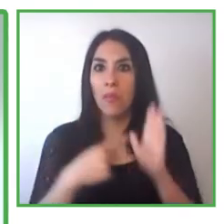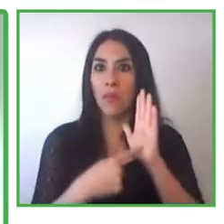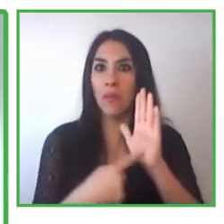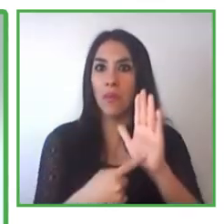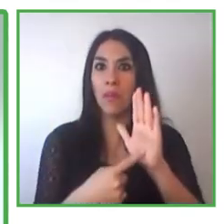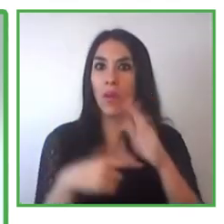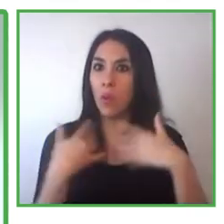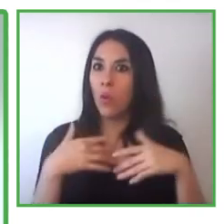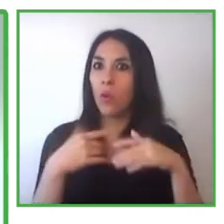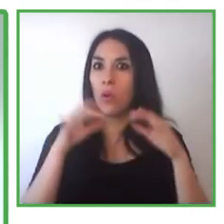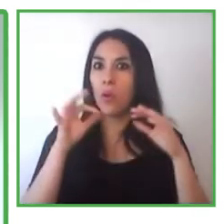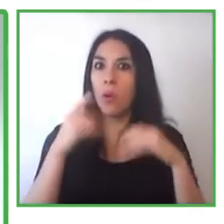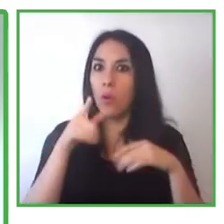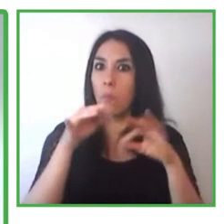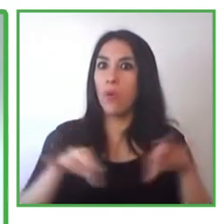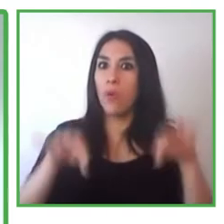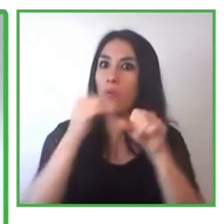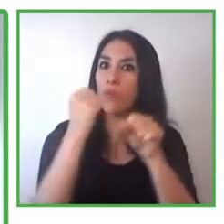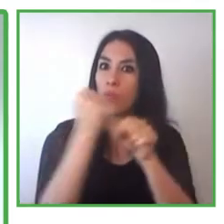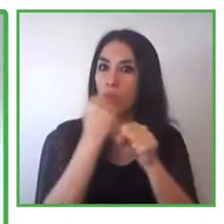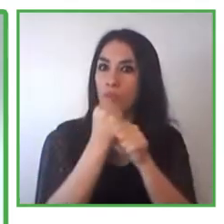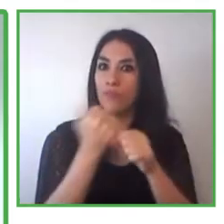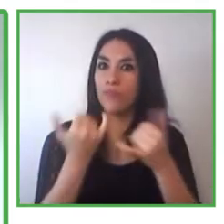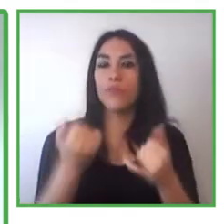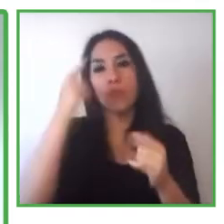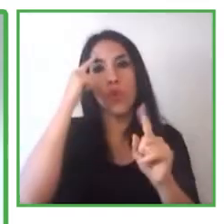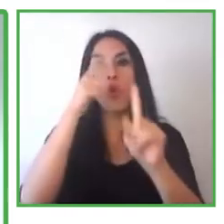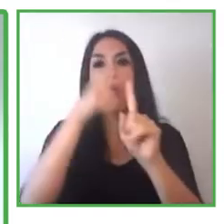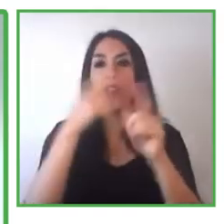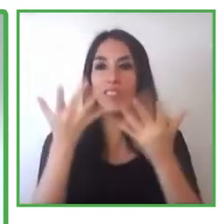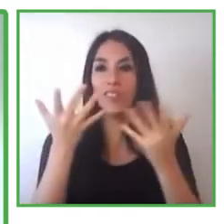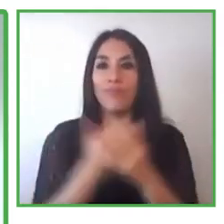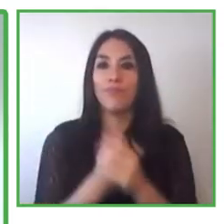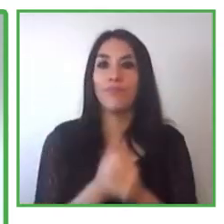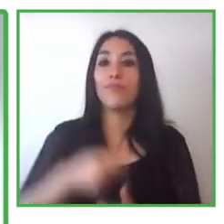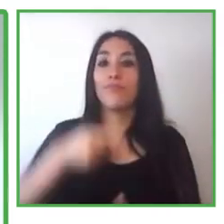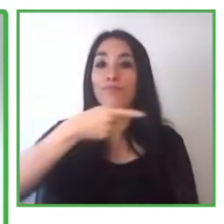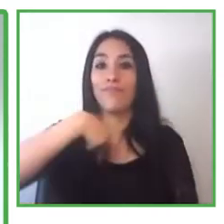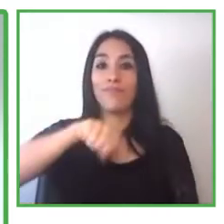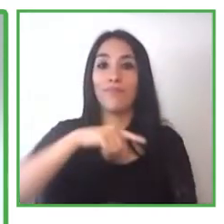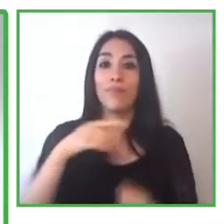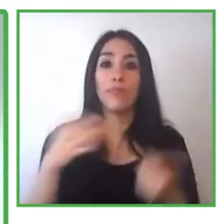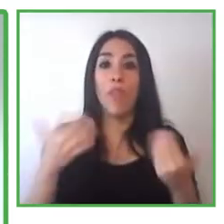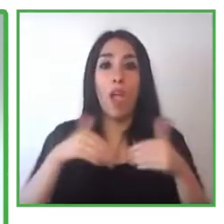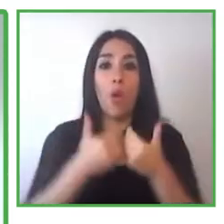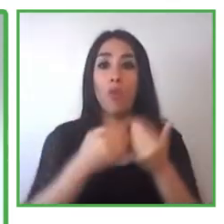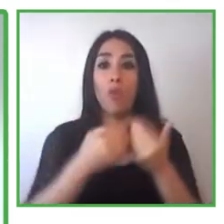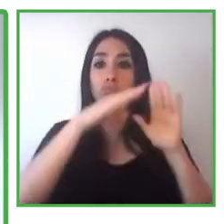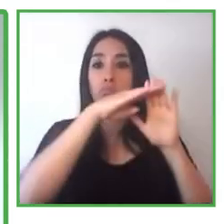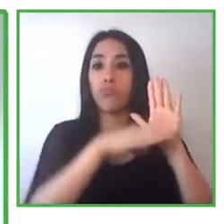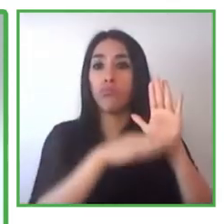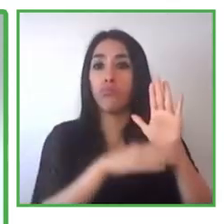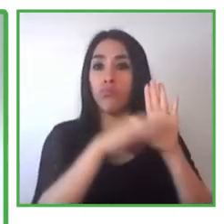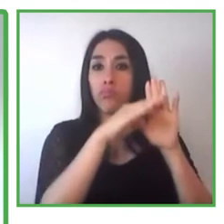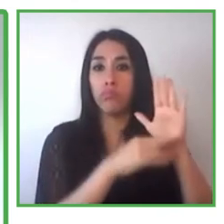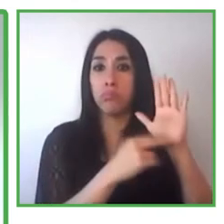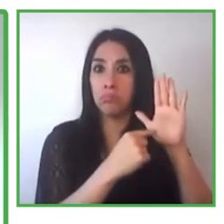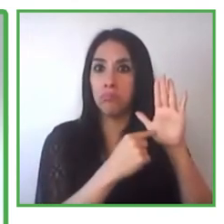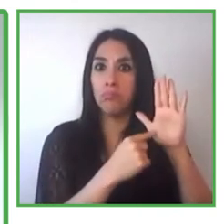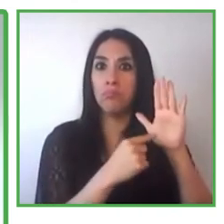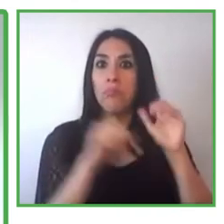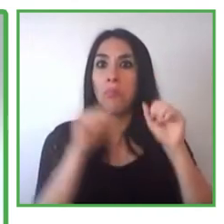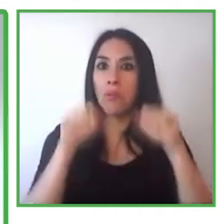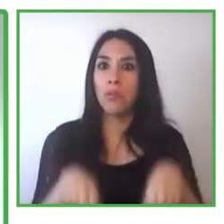specific basis to care the subject, the inclusion, the people with